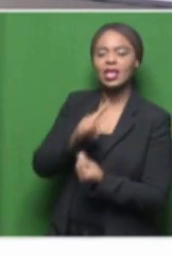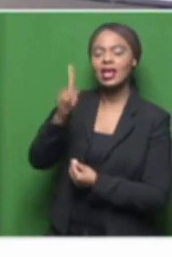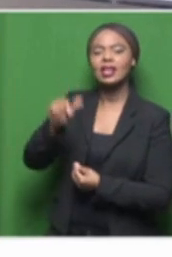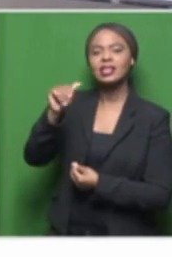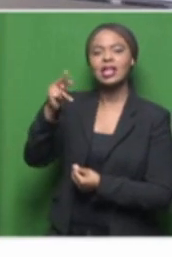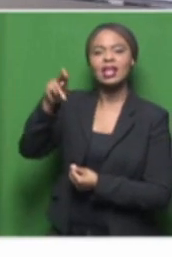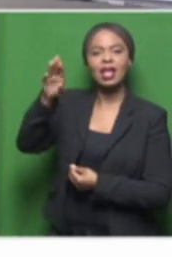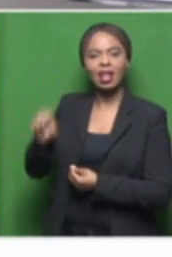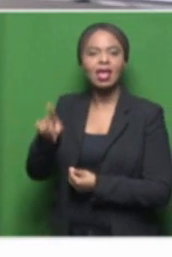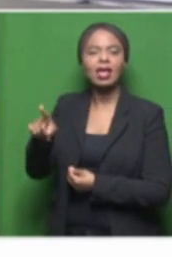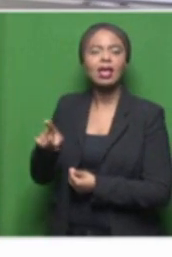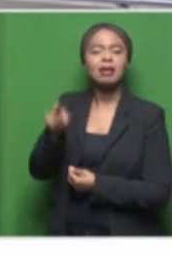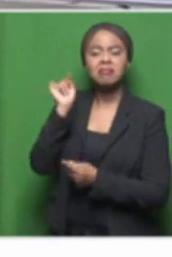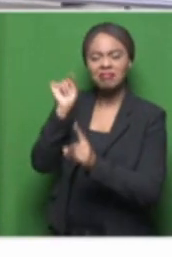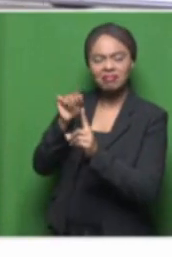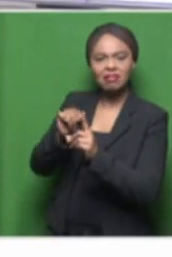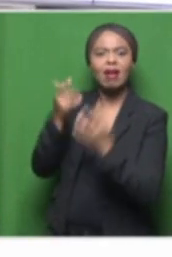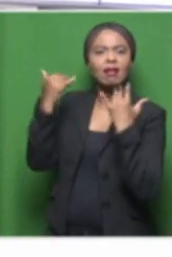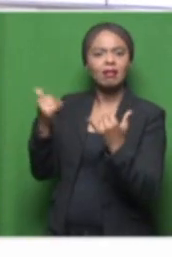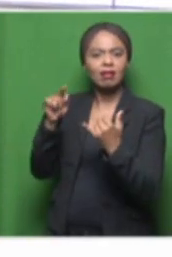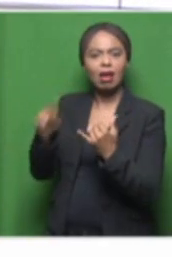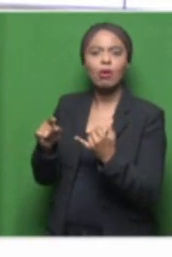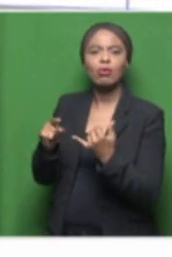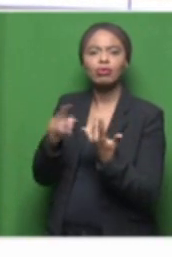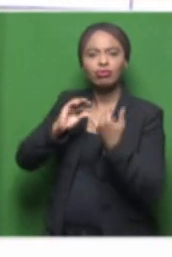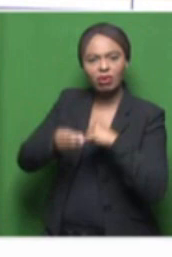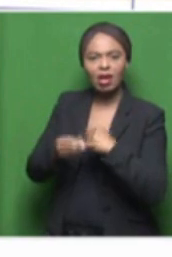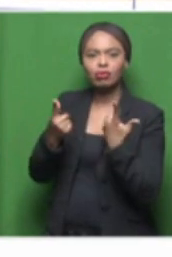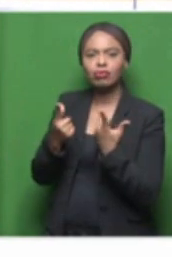curator and how she got what you were trying to say.